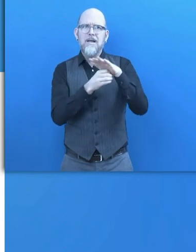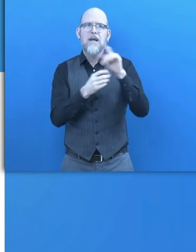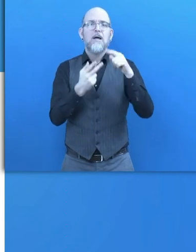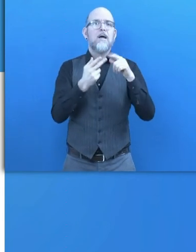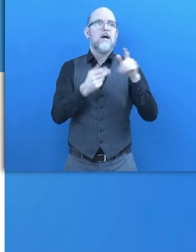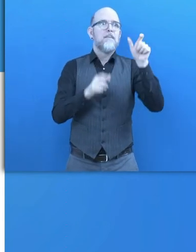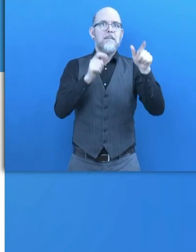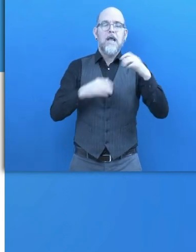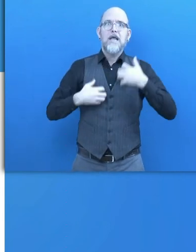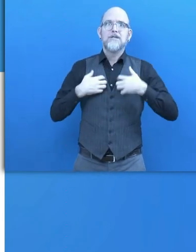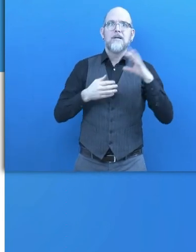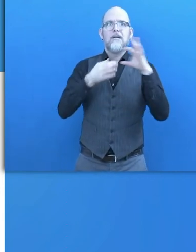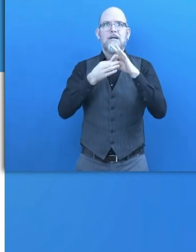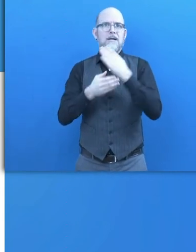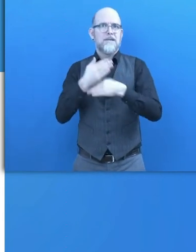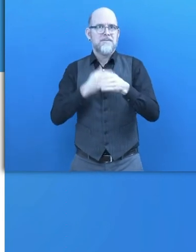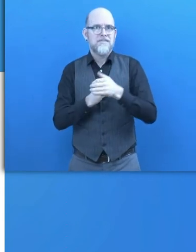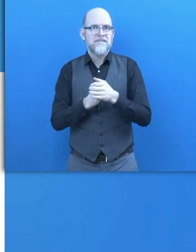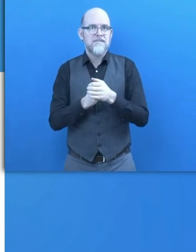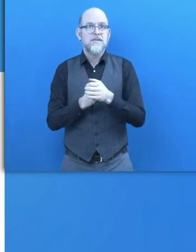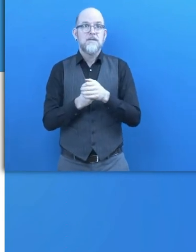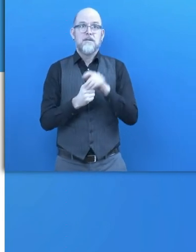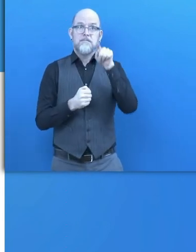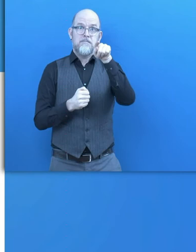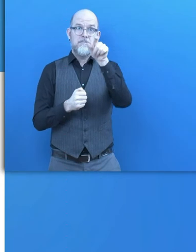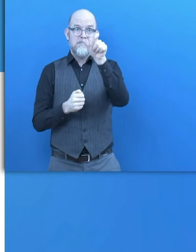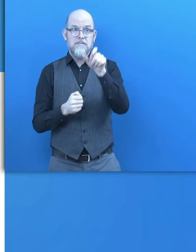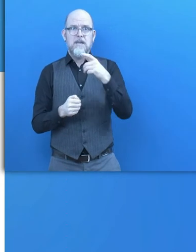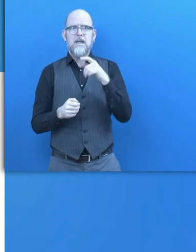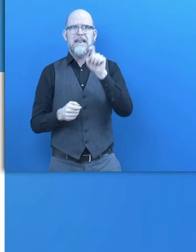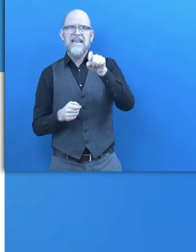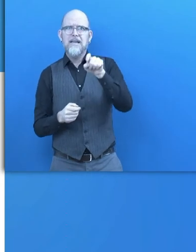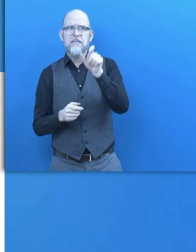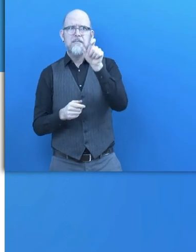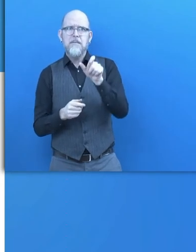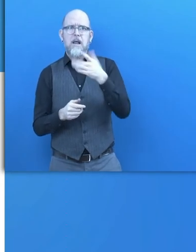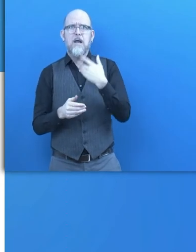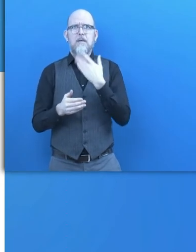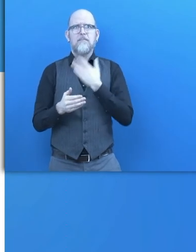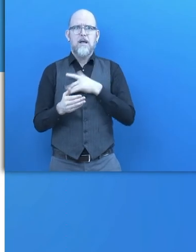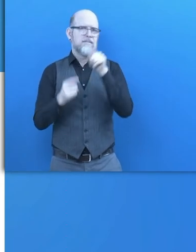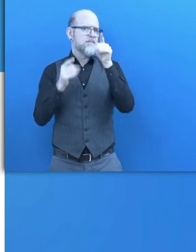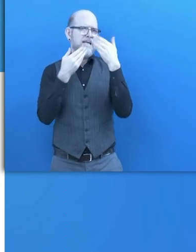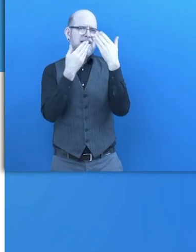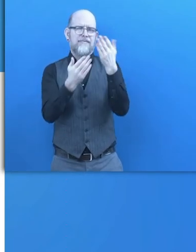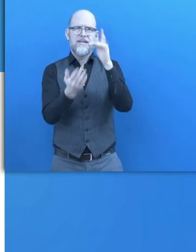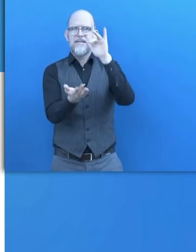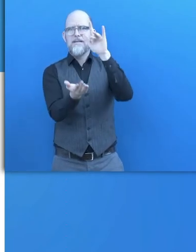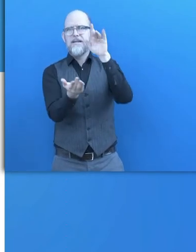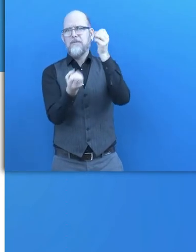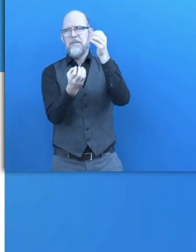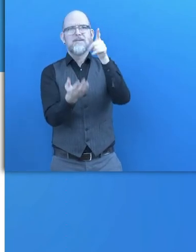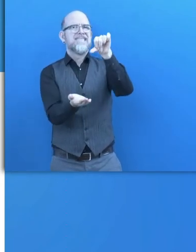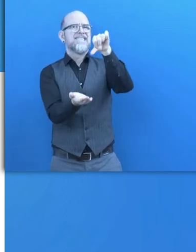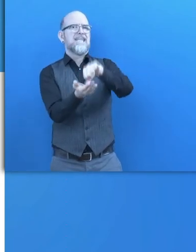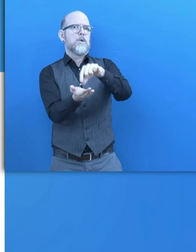topic of disability. And the user needs are in the center. And in every country we will have